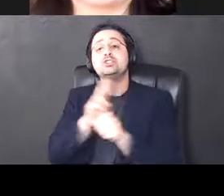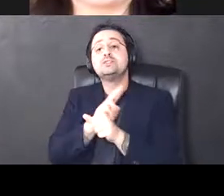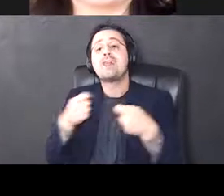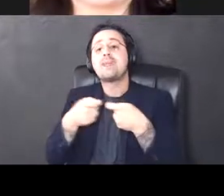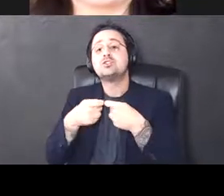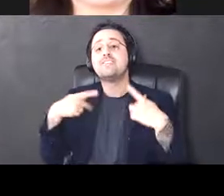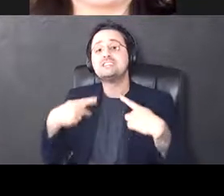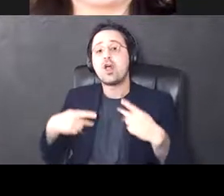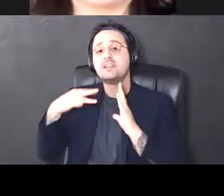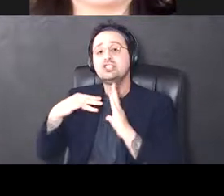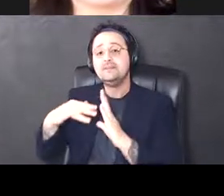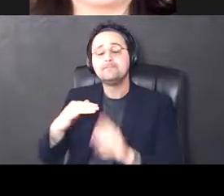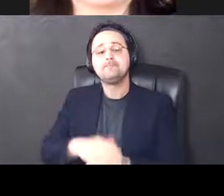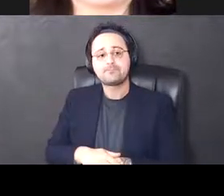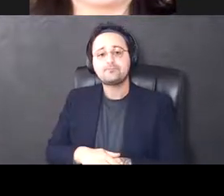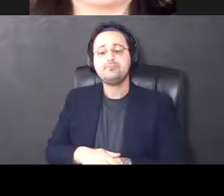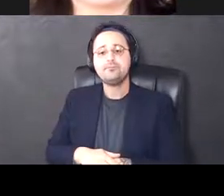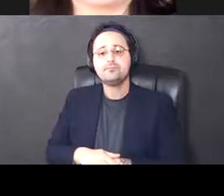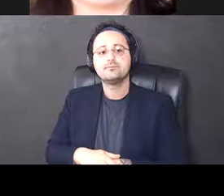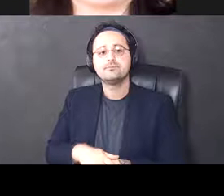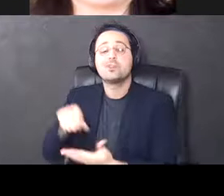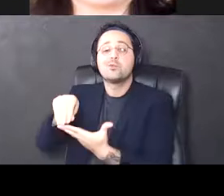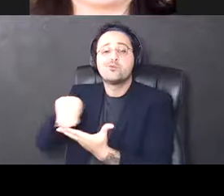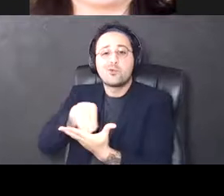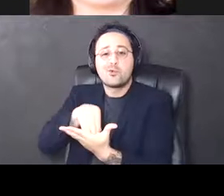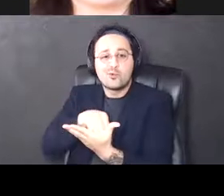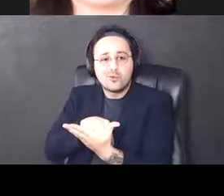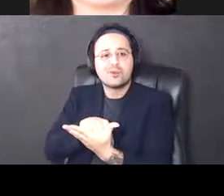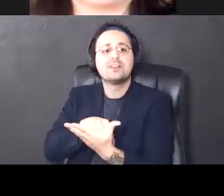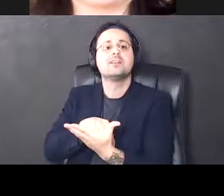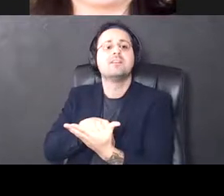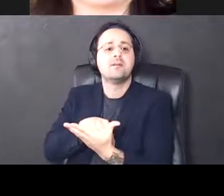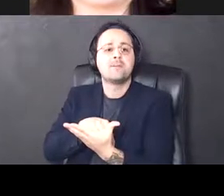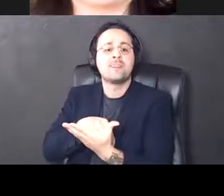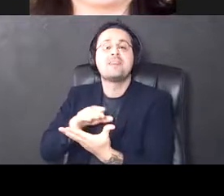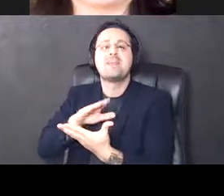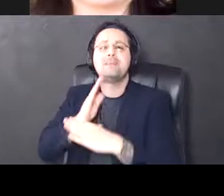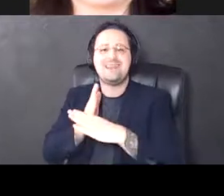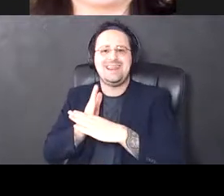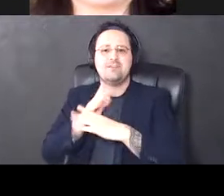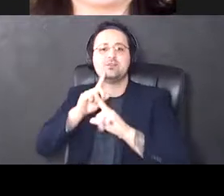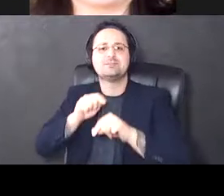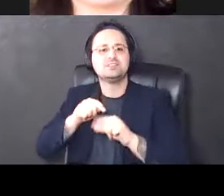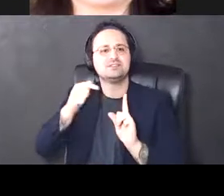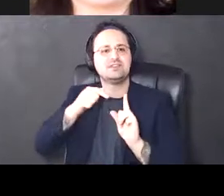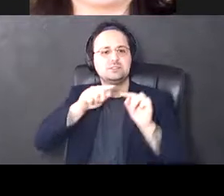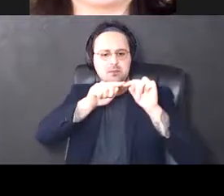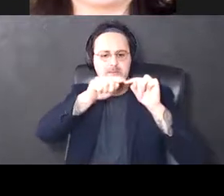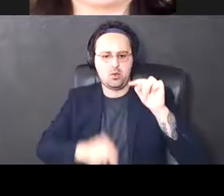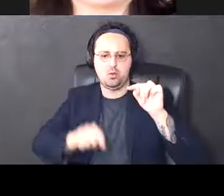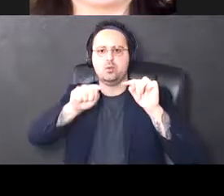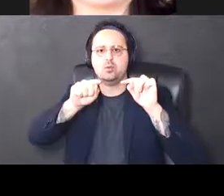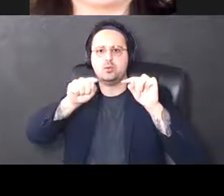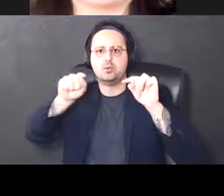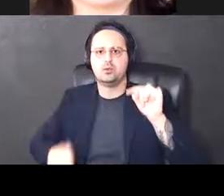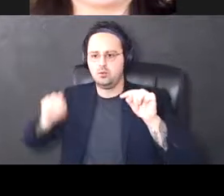recording the AMPA-mediated responses, which are these little downward deflections here that have the little